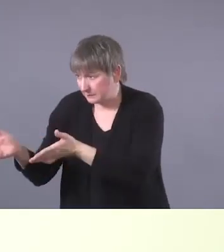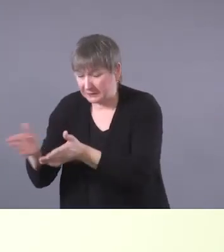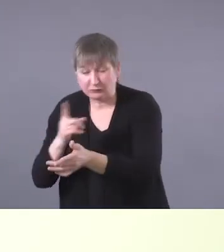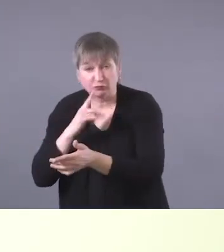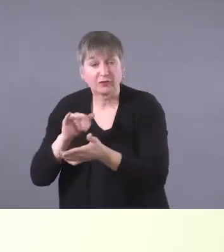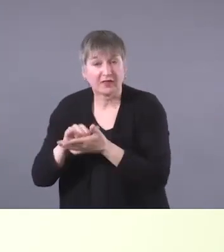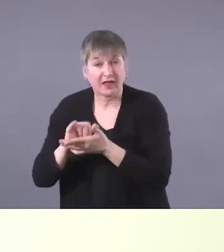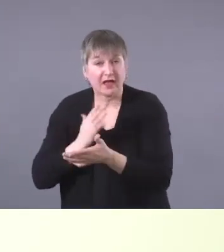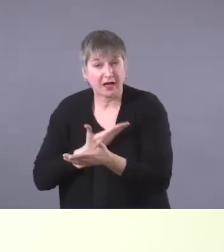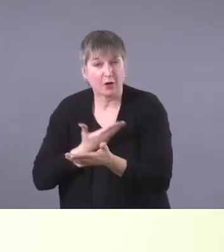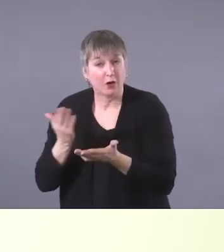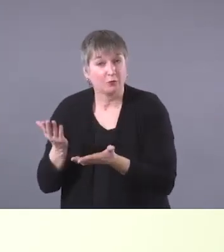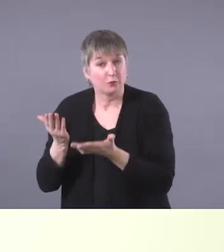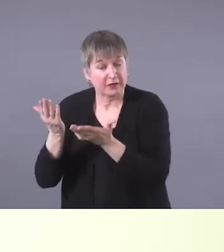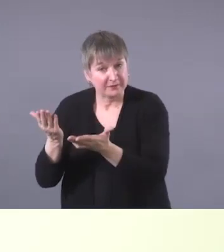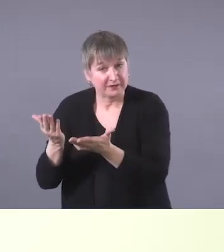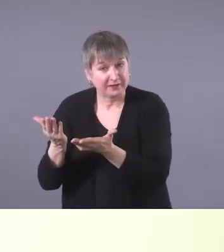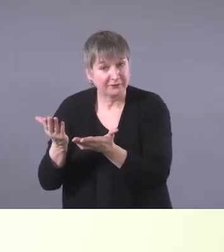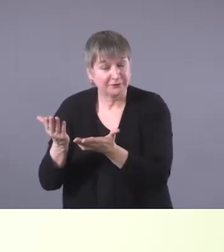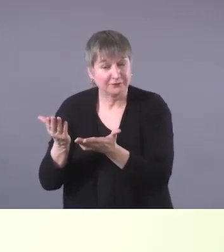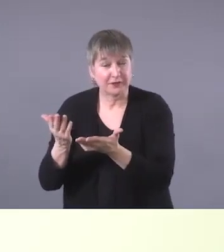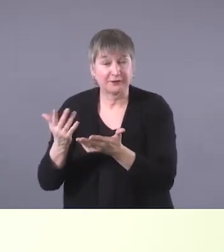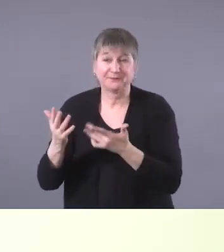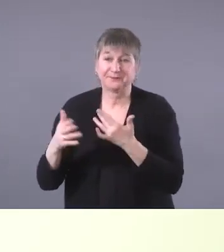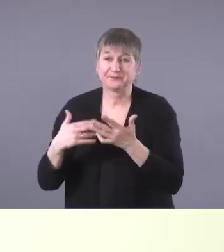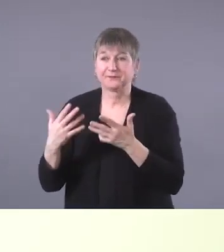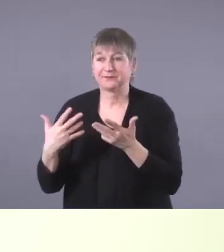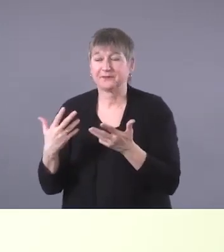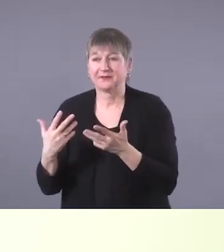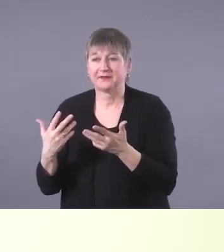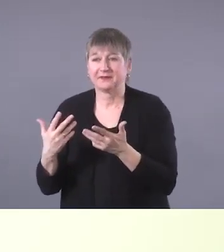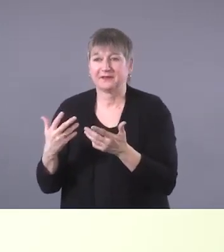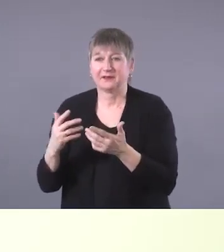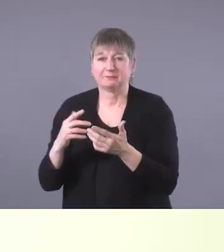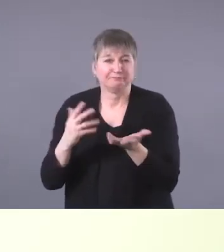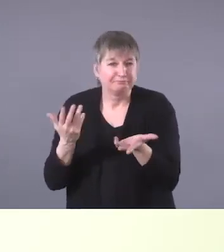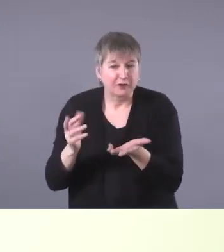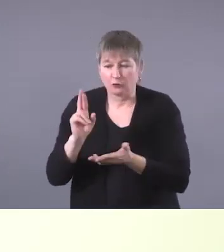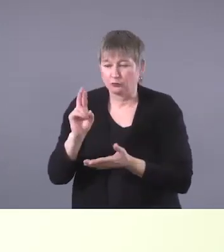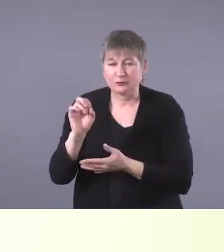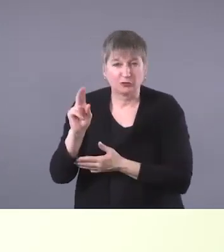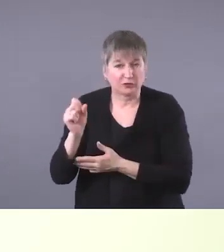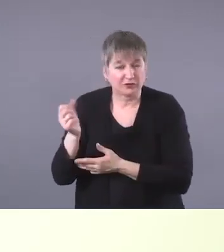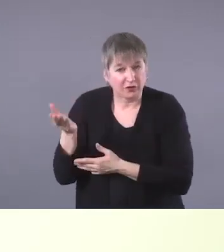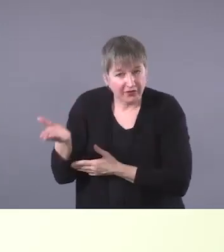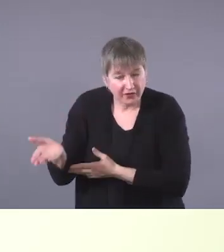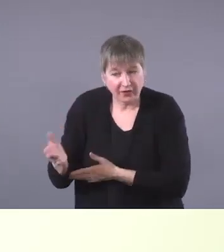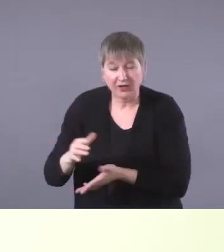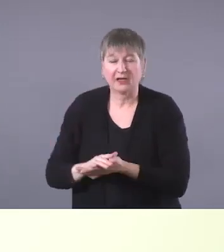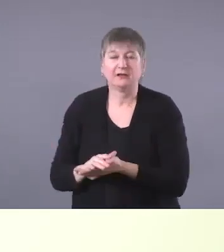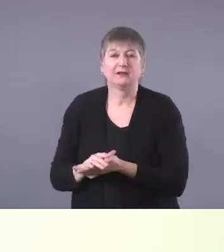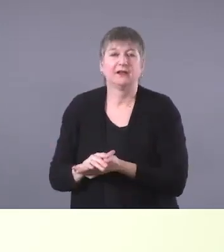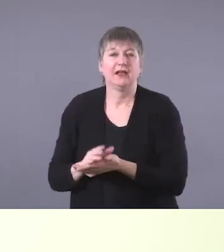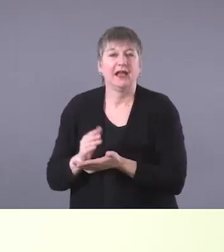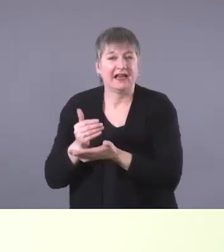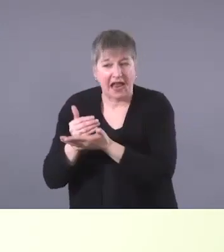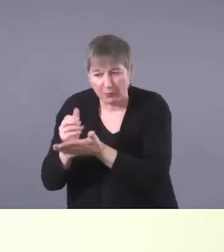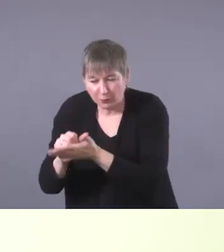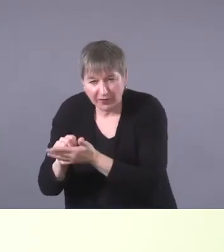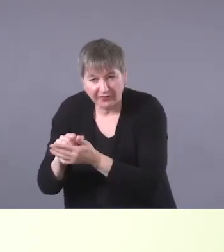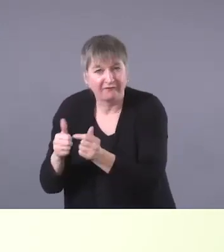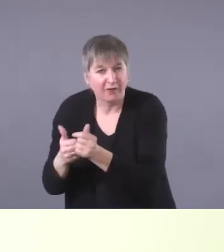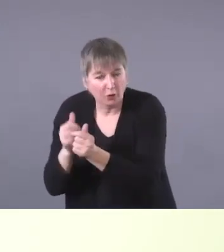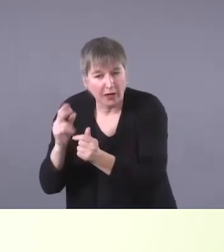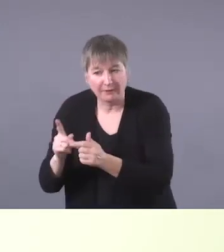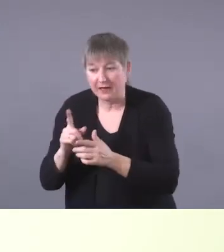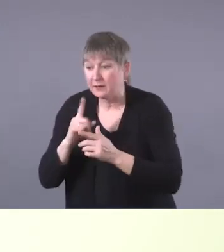recommendations, um, the resources are in place and that, and can help with ongoing follow-up and to ensure that things are